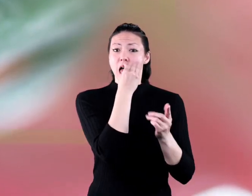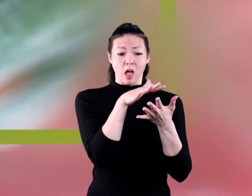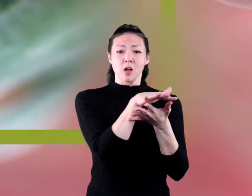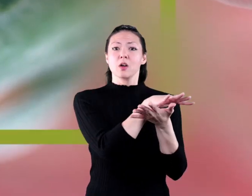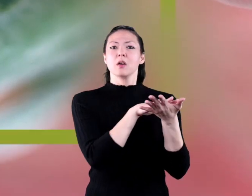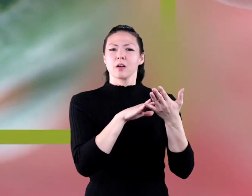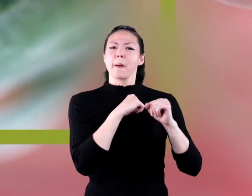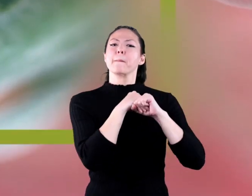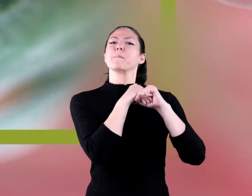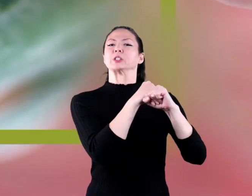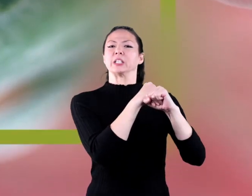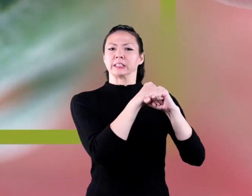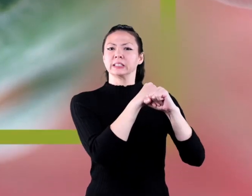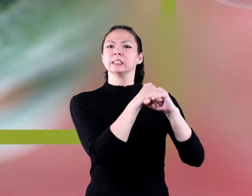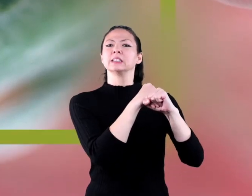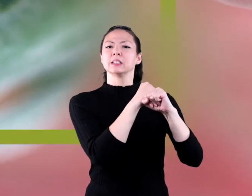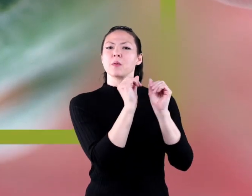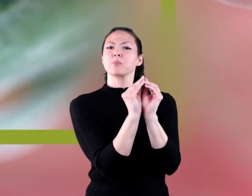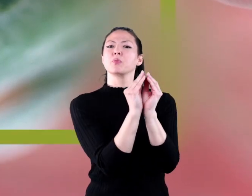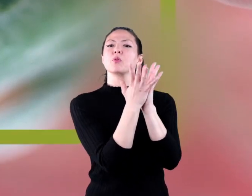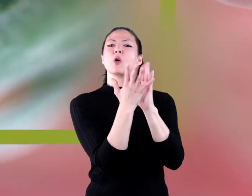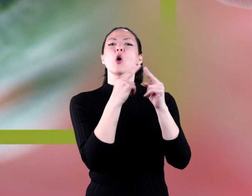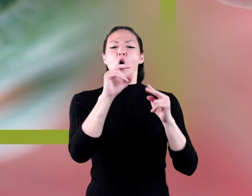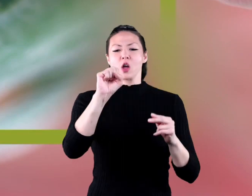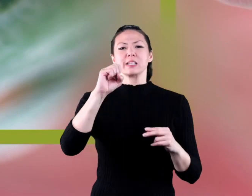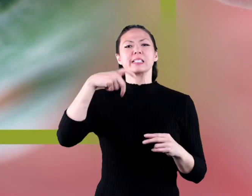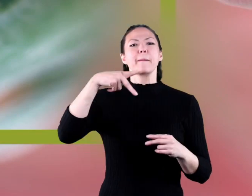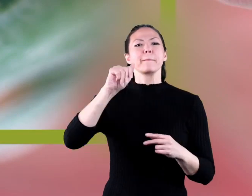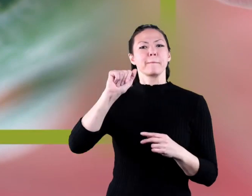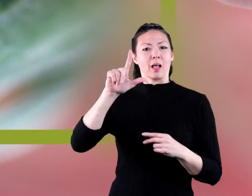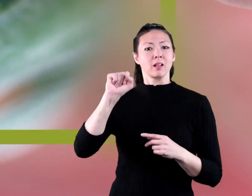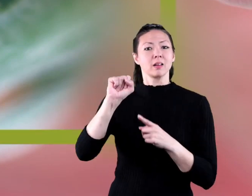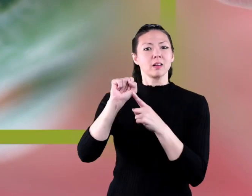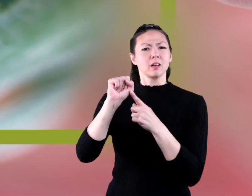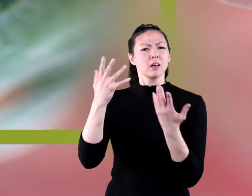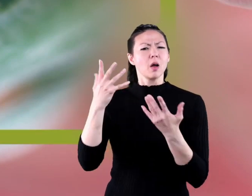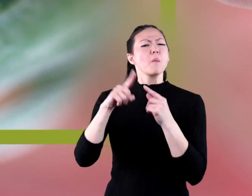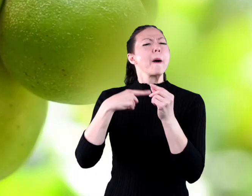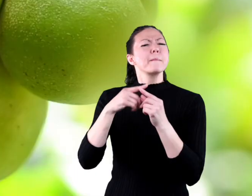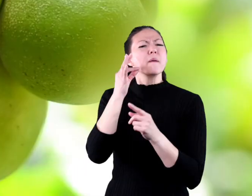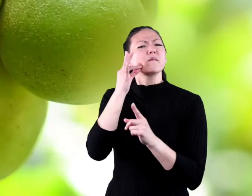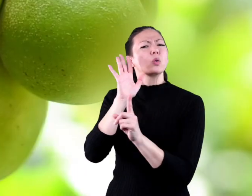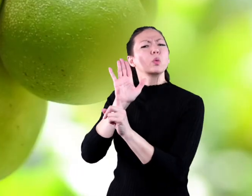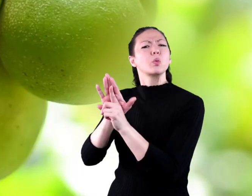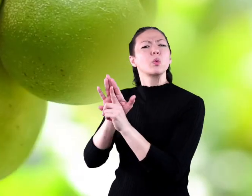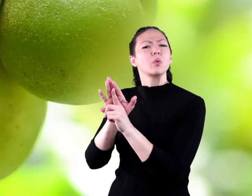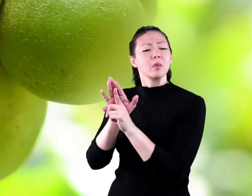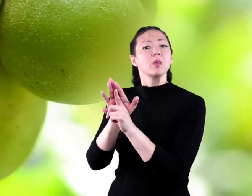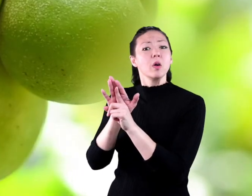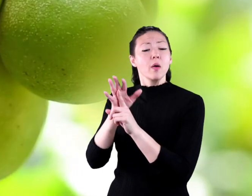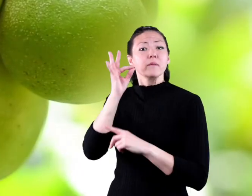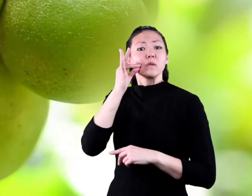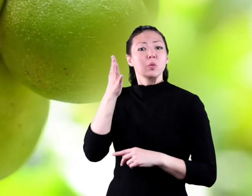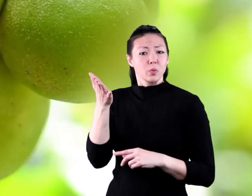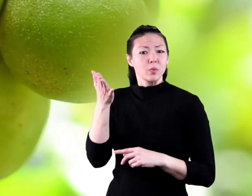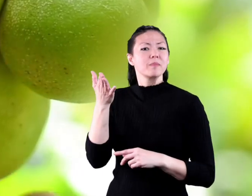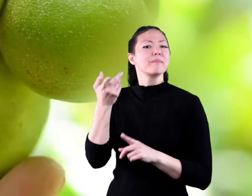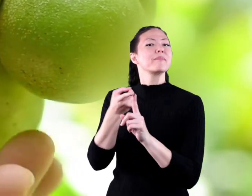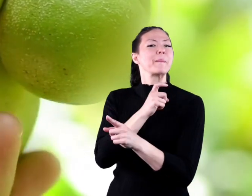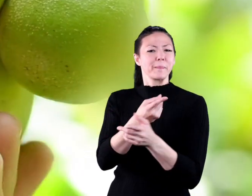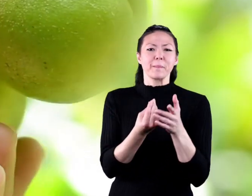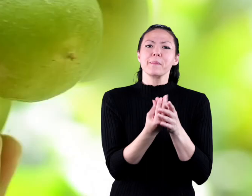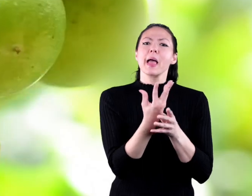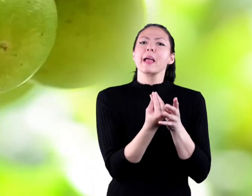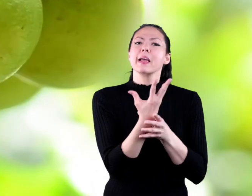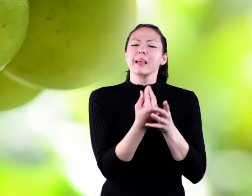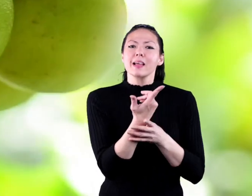below the flower that protects the buds as they start to bloom is called sepals. What about fruits? We all know they come